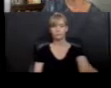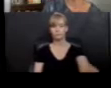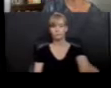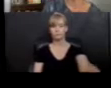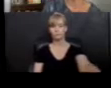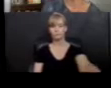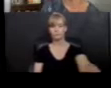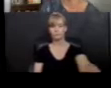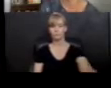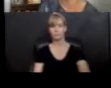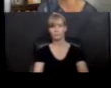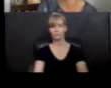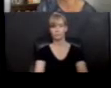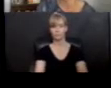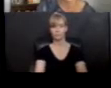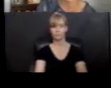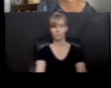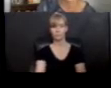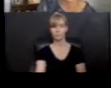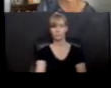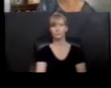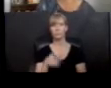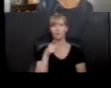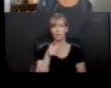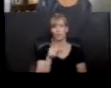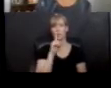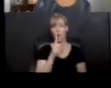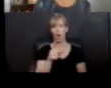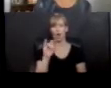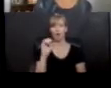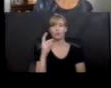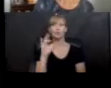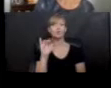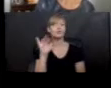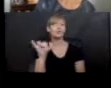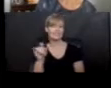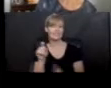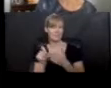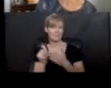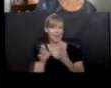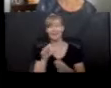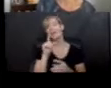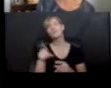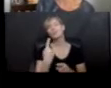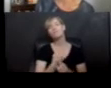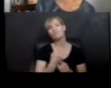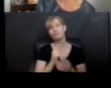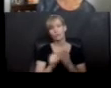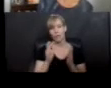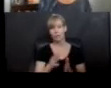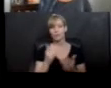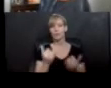All right. So you are a juicy writer, right? Not just a writer. You're a juicy writer. So these are some tips about